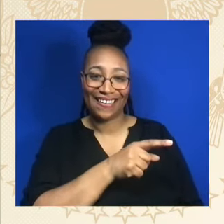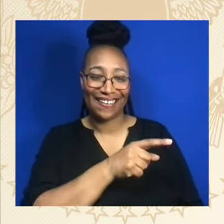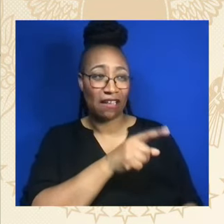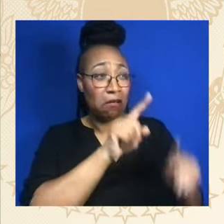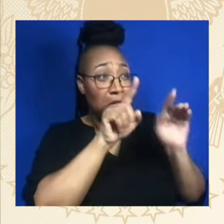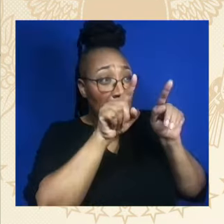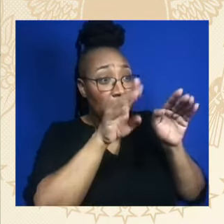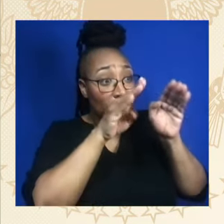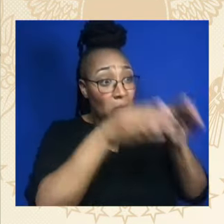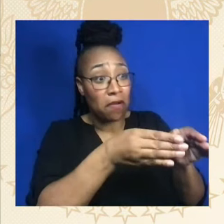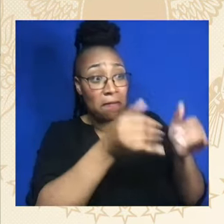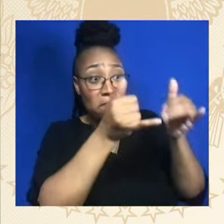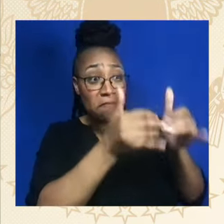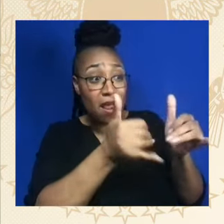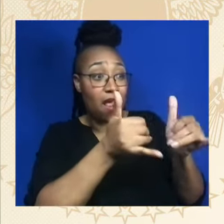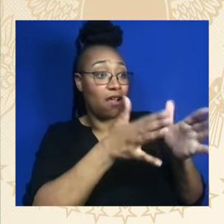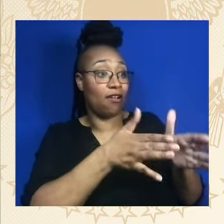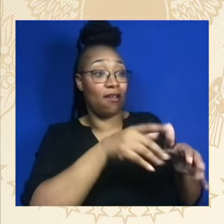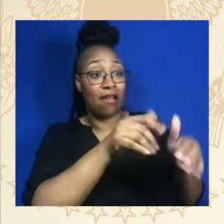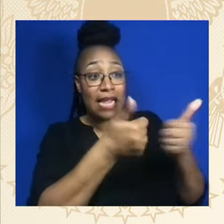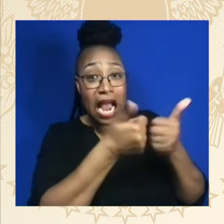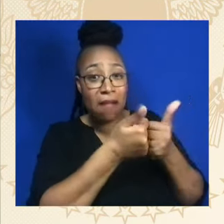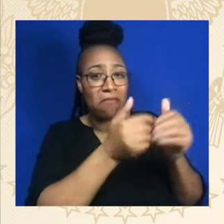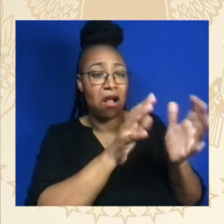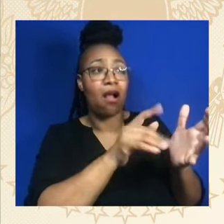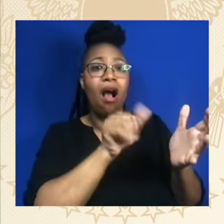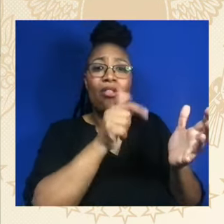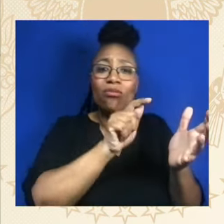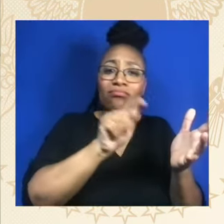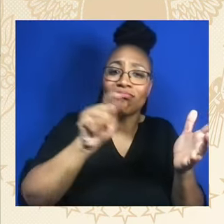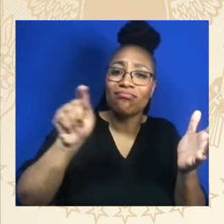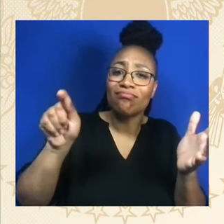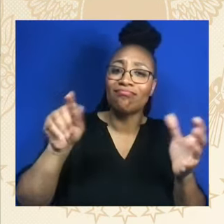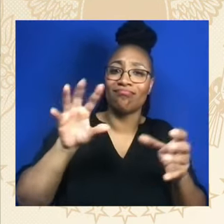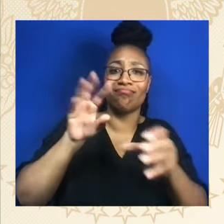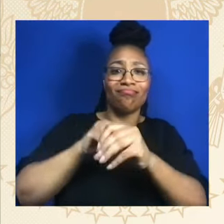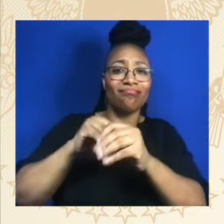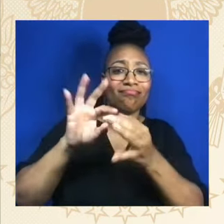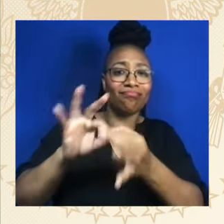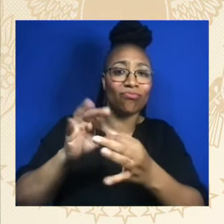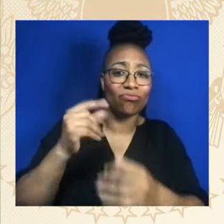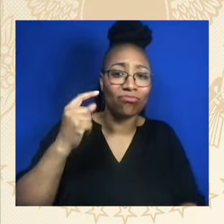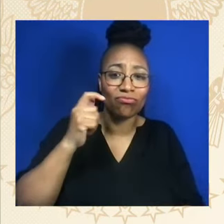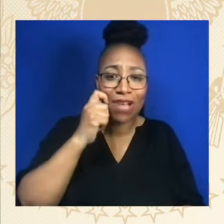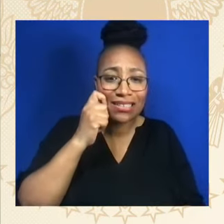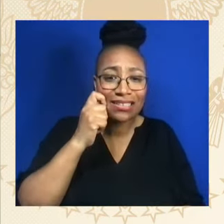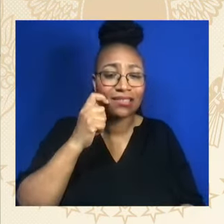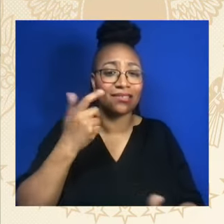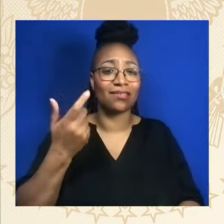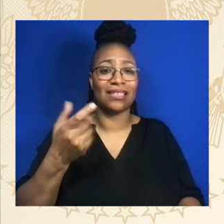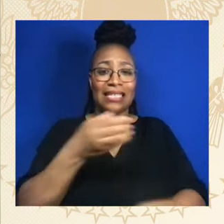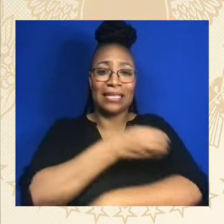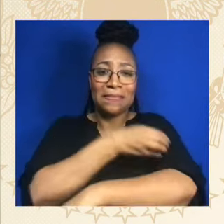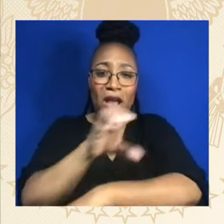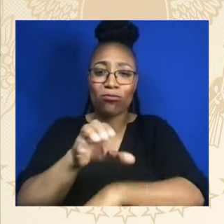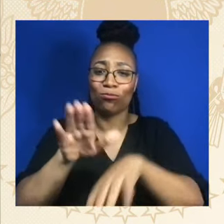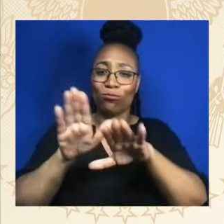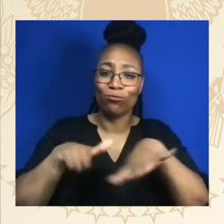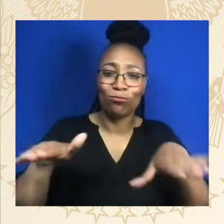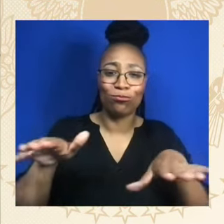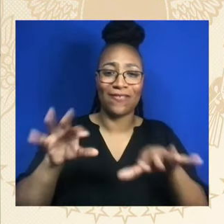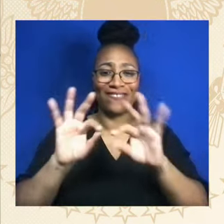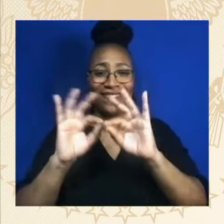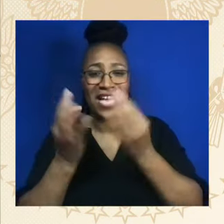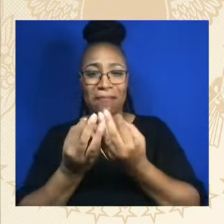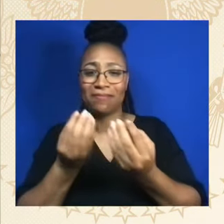standing up for equality, encouraging people to vote, empowering children and their families to eat healthy, learn and play in safe places. Rallying the